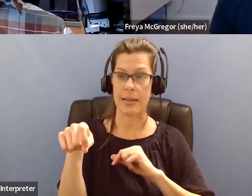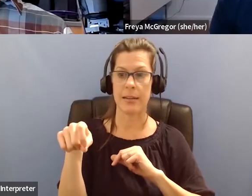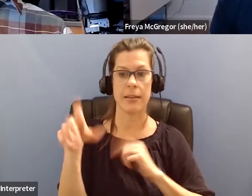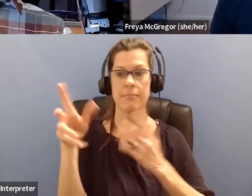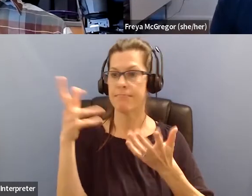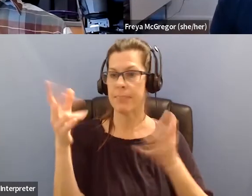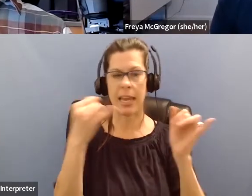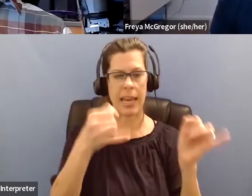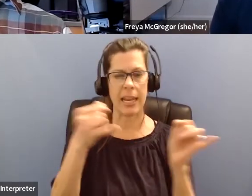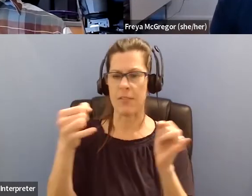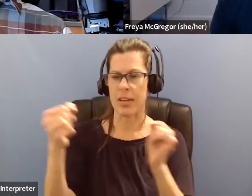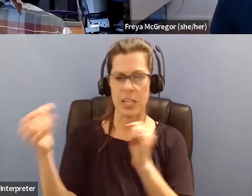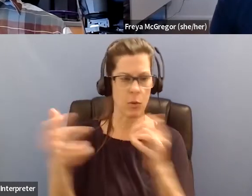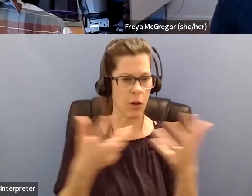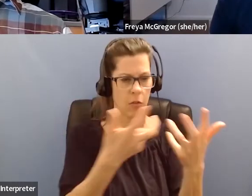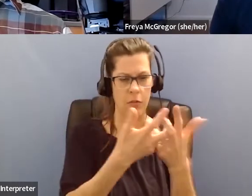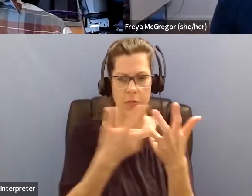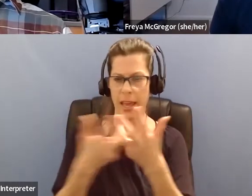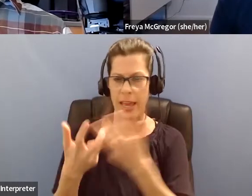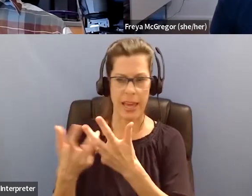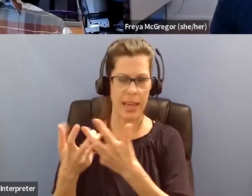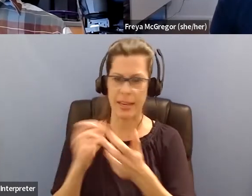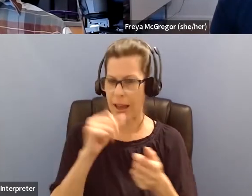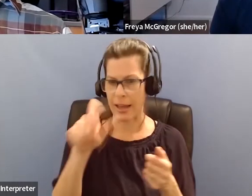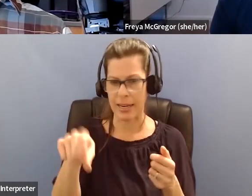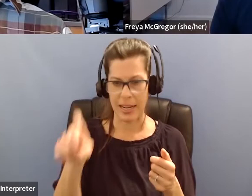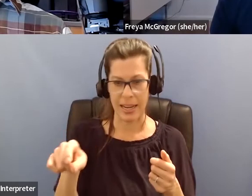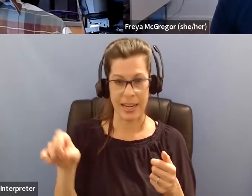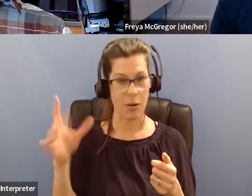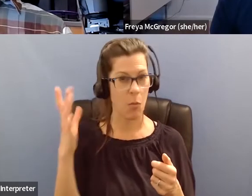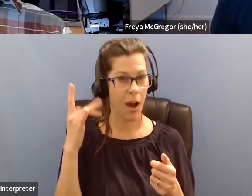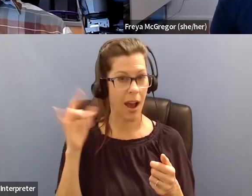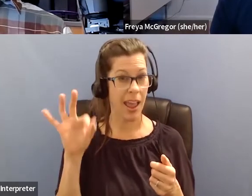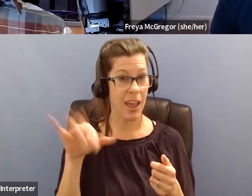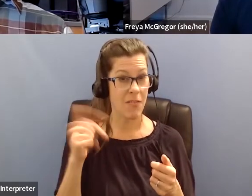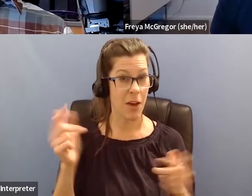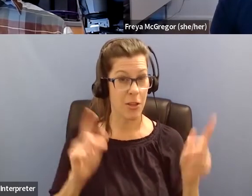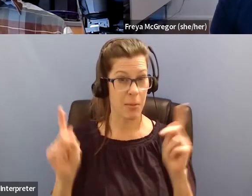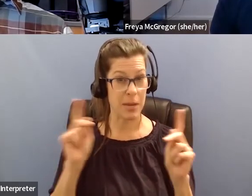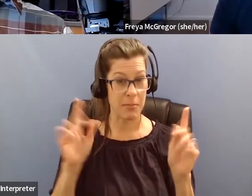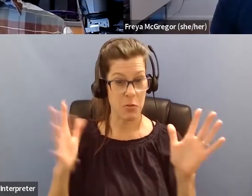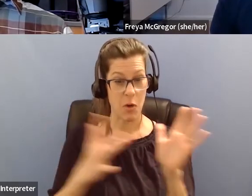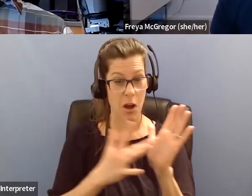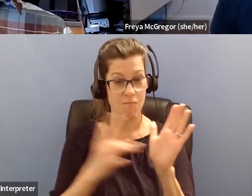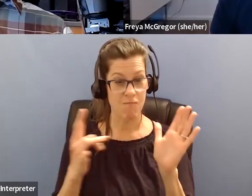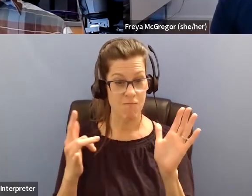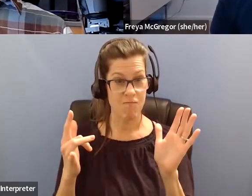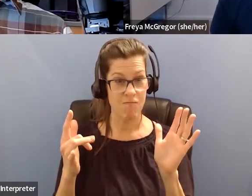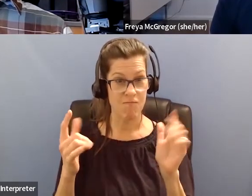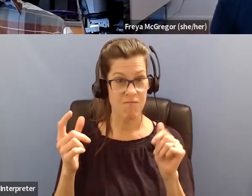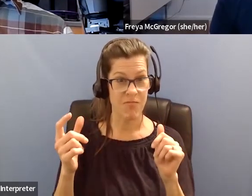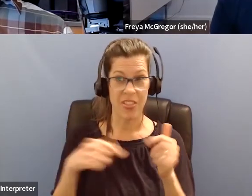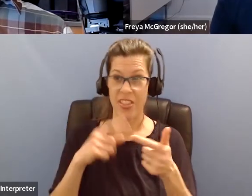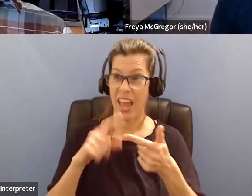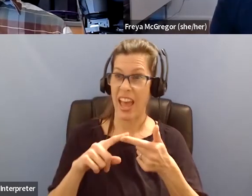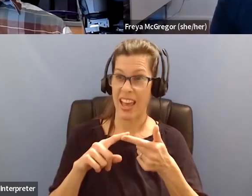Because when I realized that if I wanted to open up what I'm doing to other people, they would have to have the ability to do the custom work.